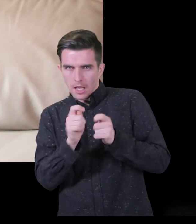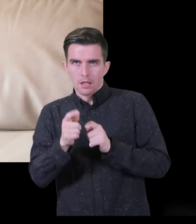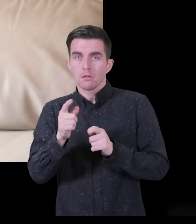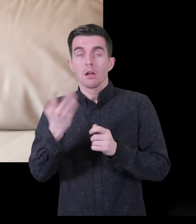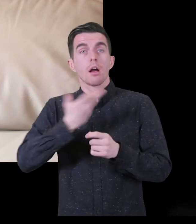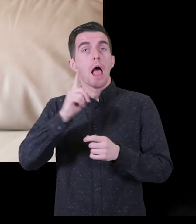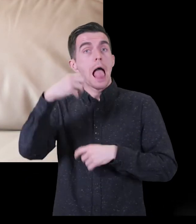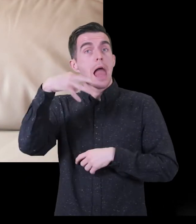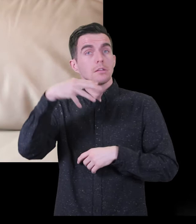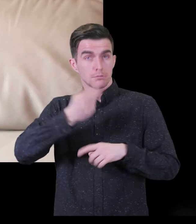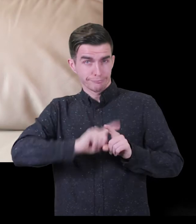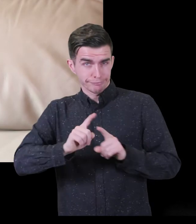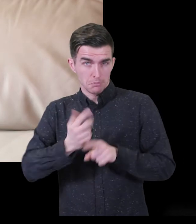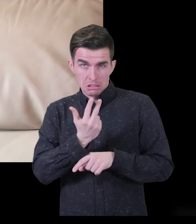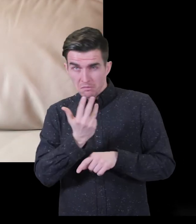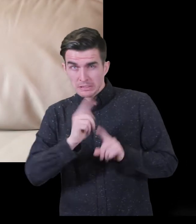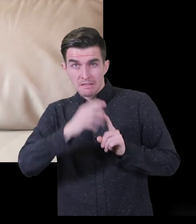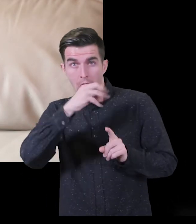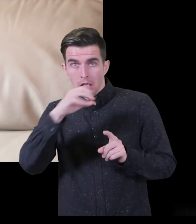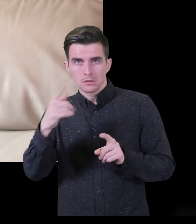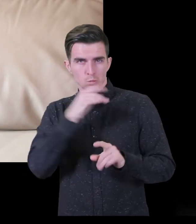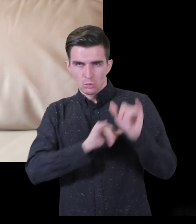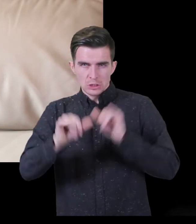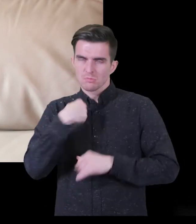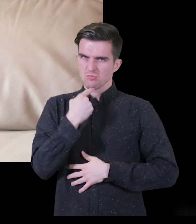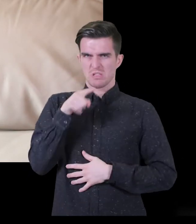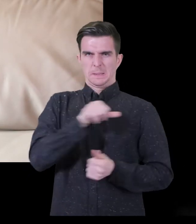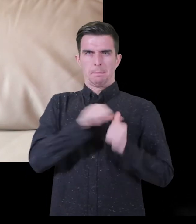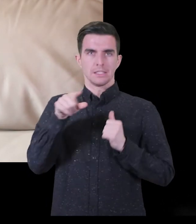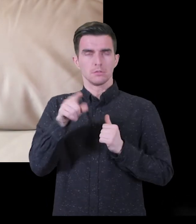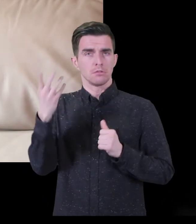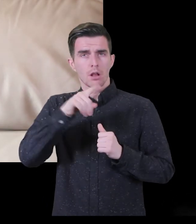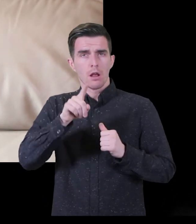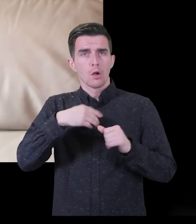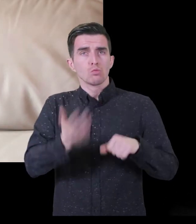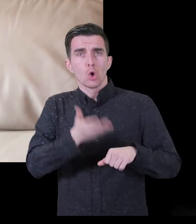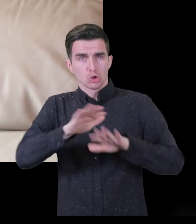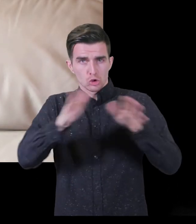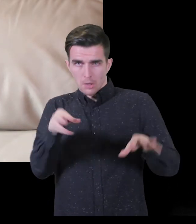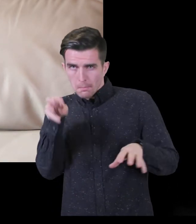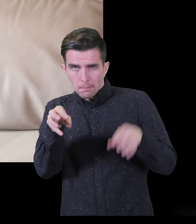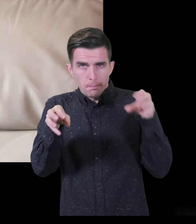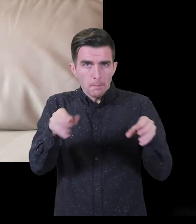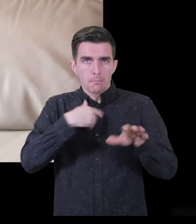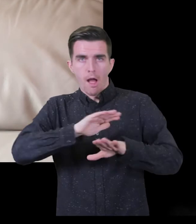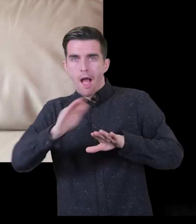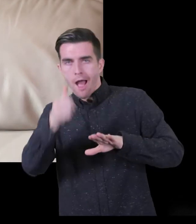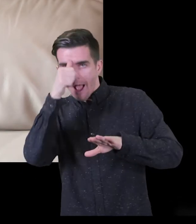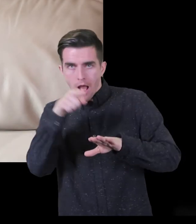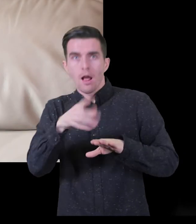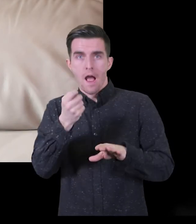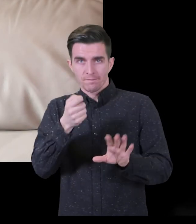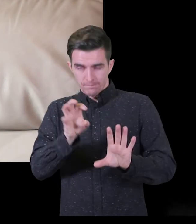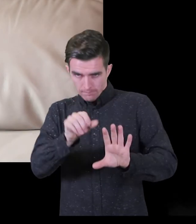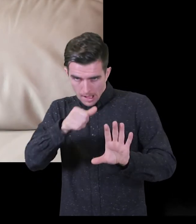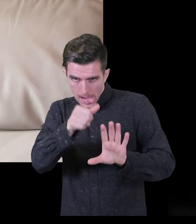they brought me out three or four different lights and I chose the one that was best for me. They put bumps on my washing machine,